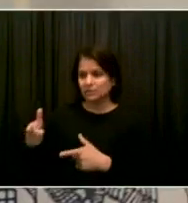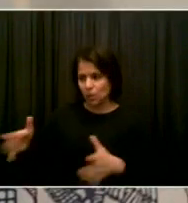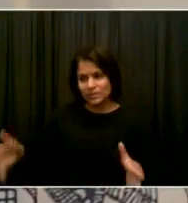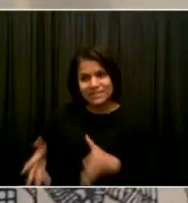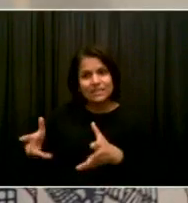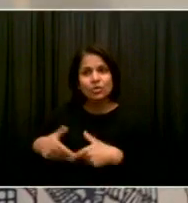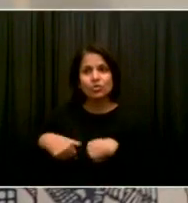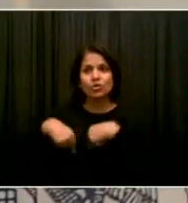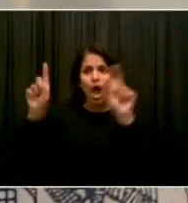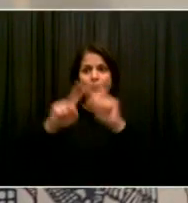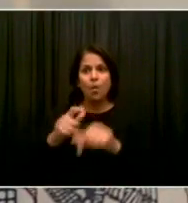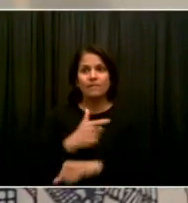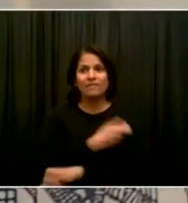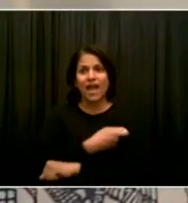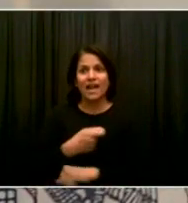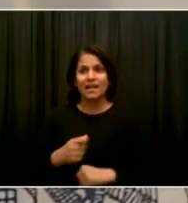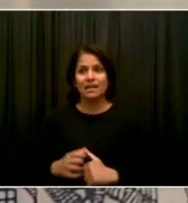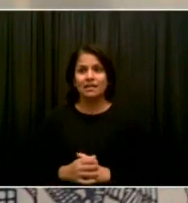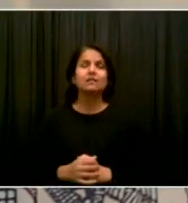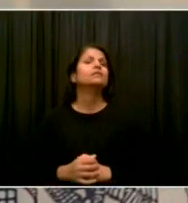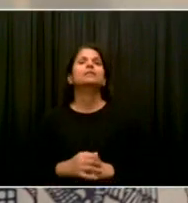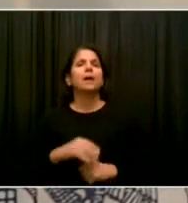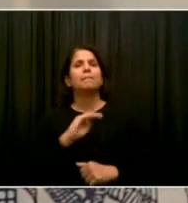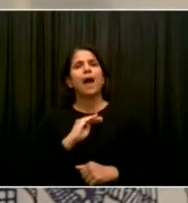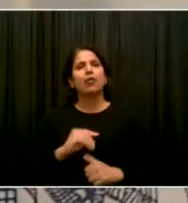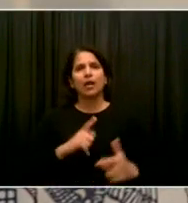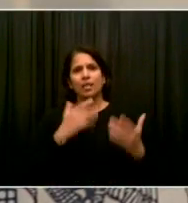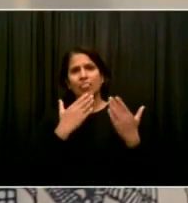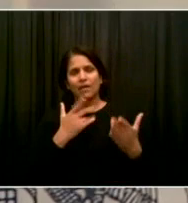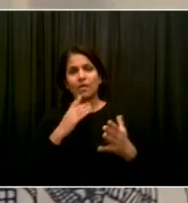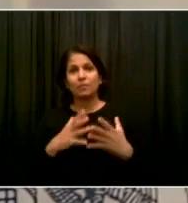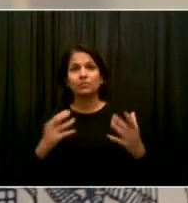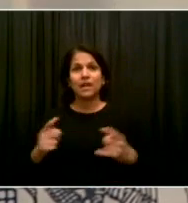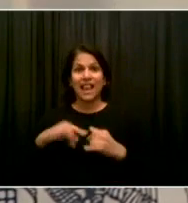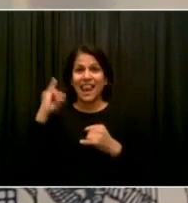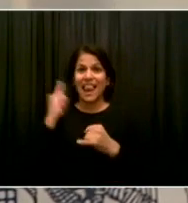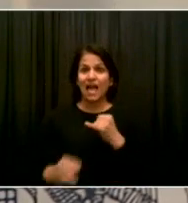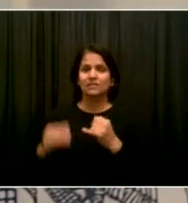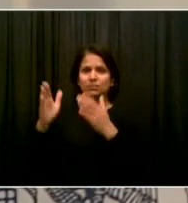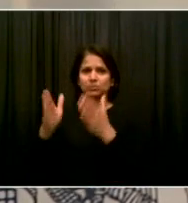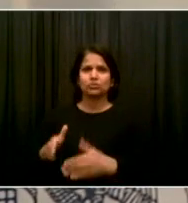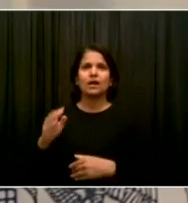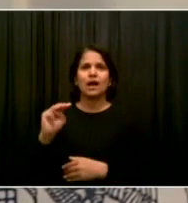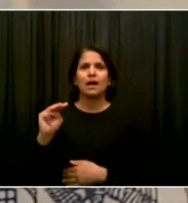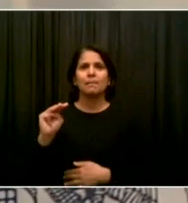Thank you very much. Our last question for today goes to Michael Gartland from The Daily News.